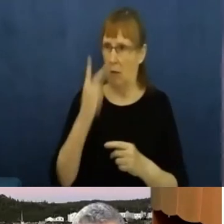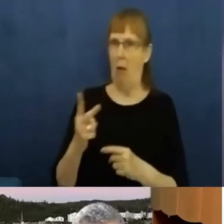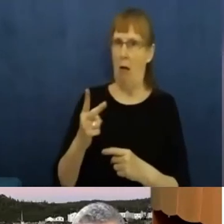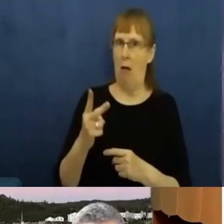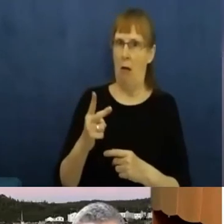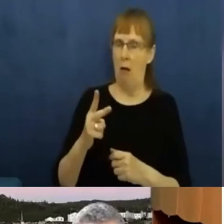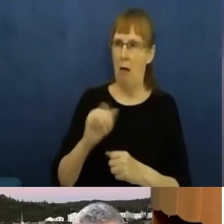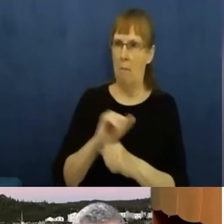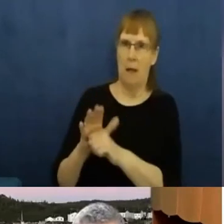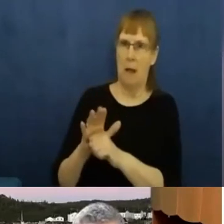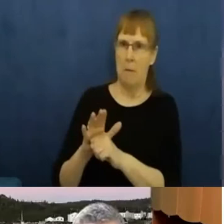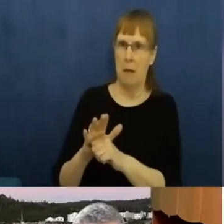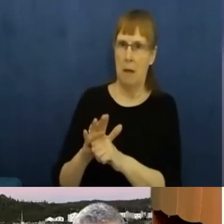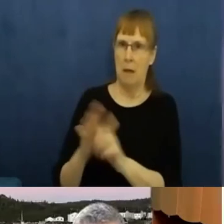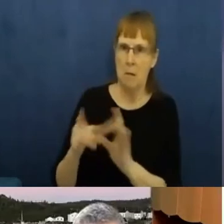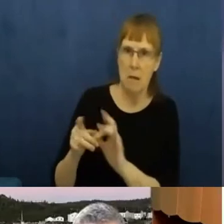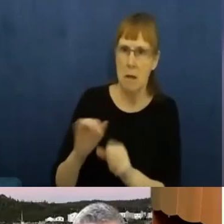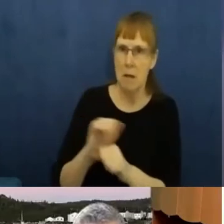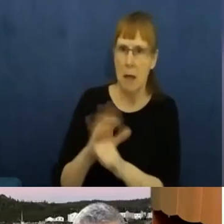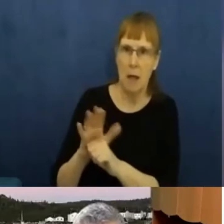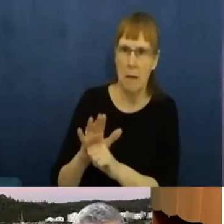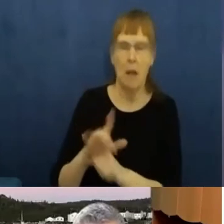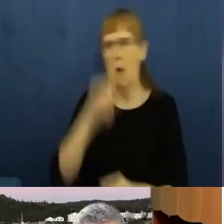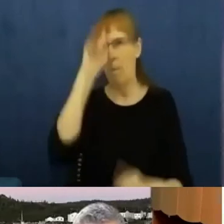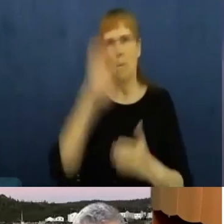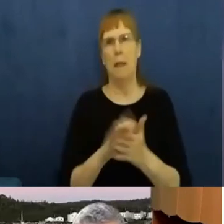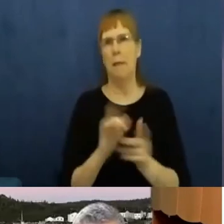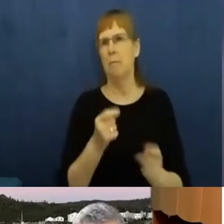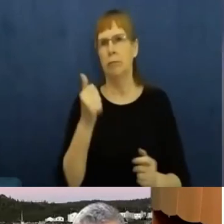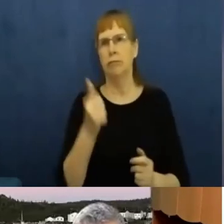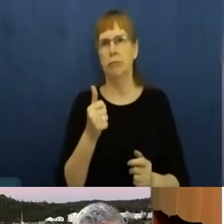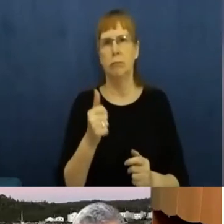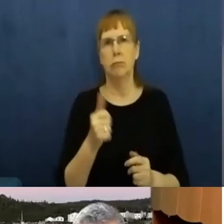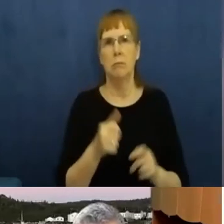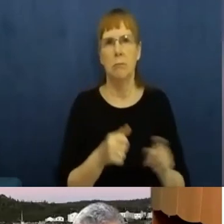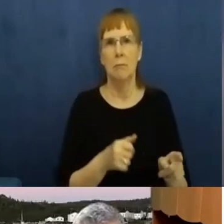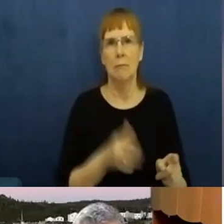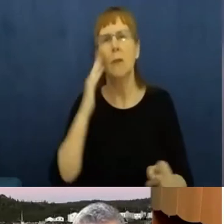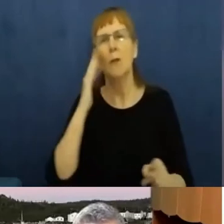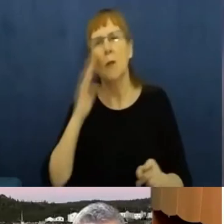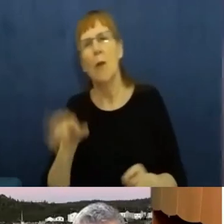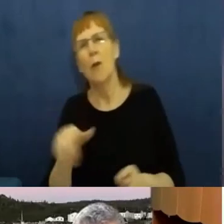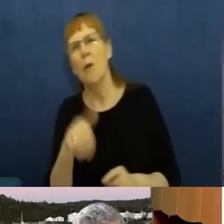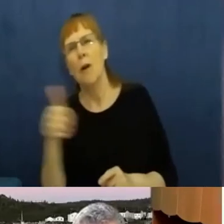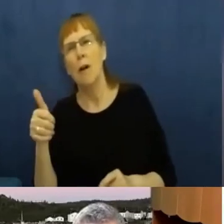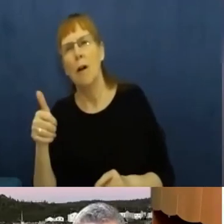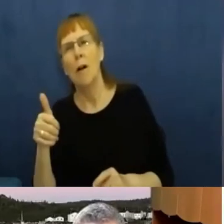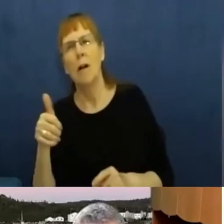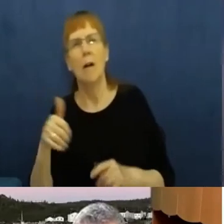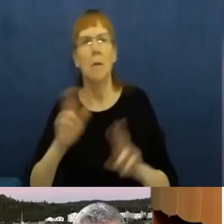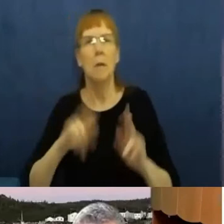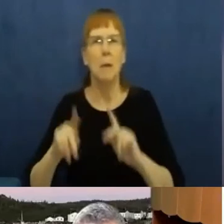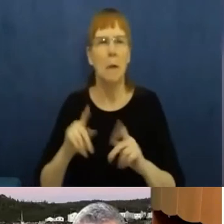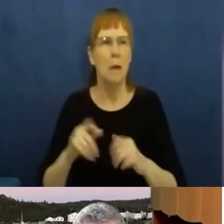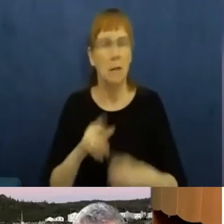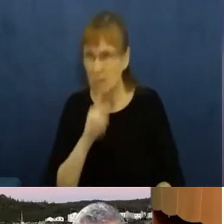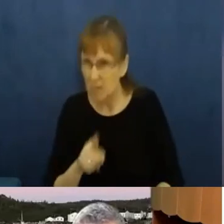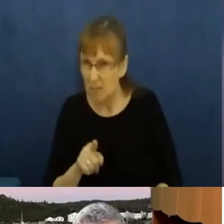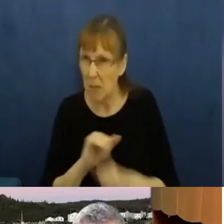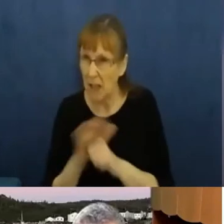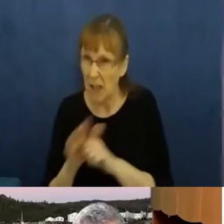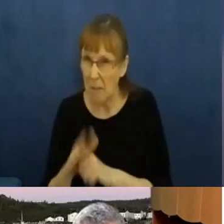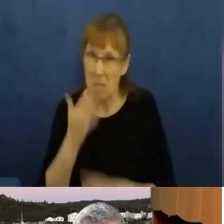immediately. Still, while the rest of Canada was humming and hawing about, is this really a pandemic? Is it going to be that bad? I saw